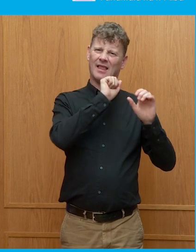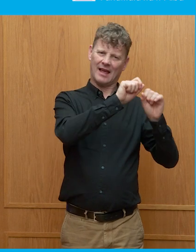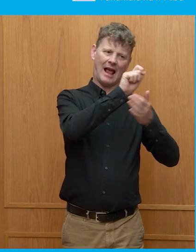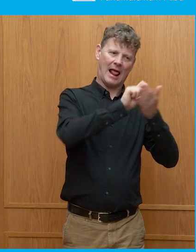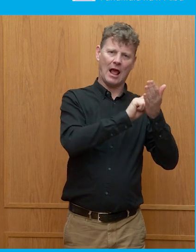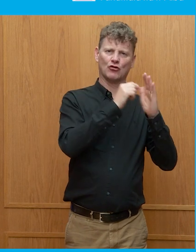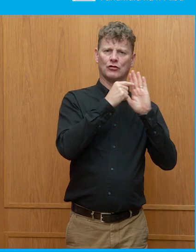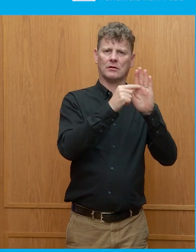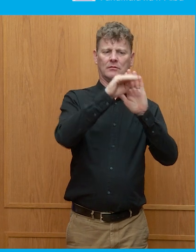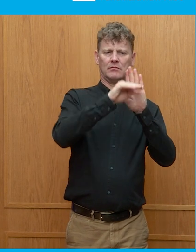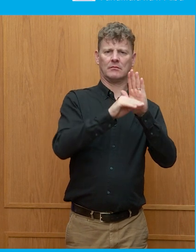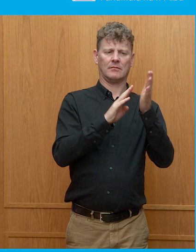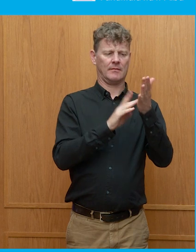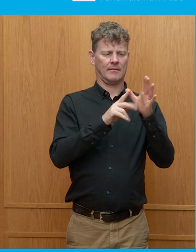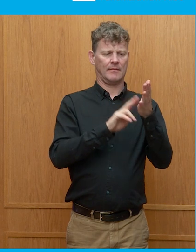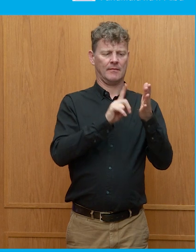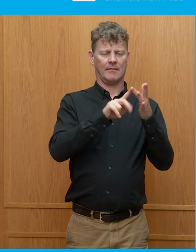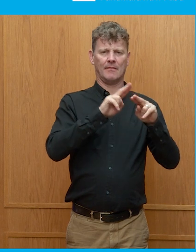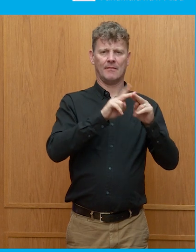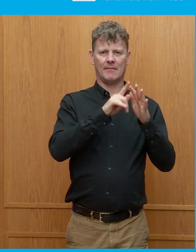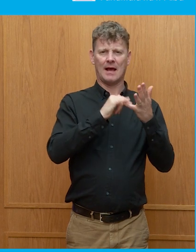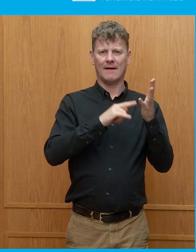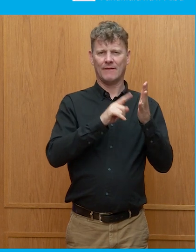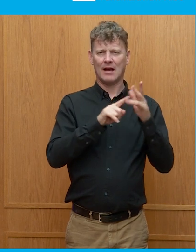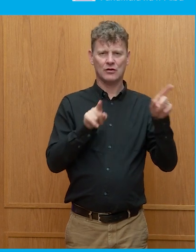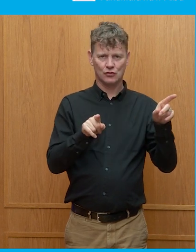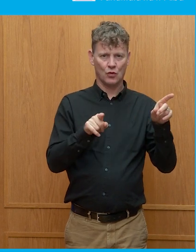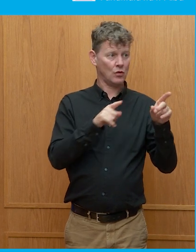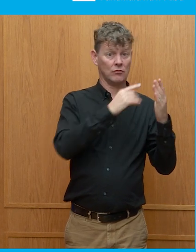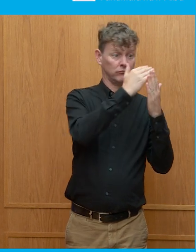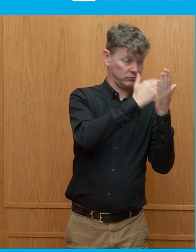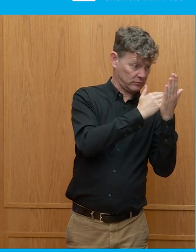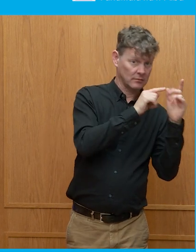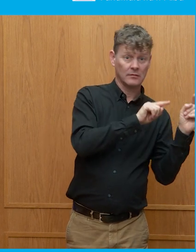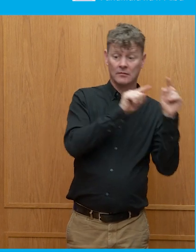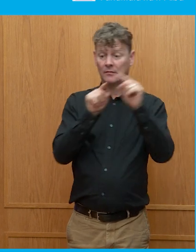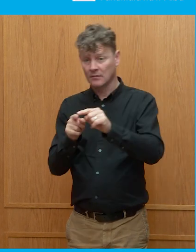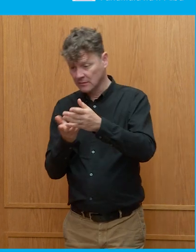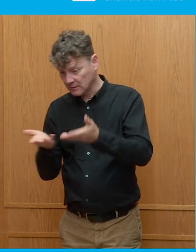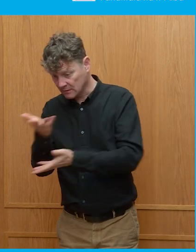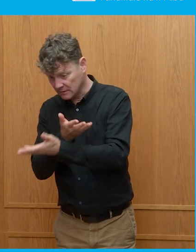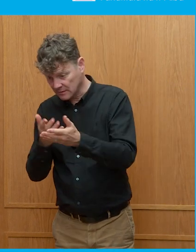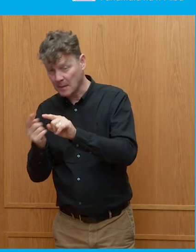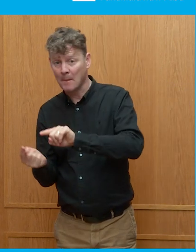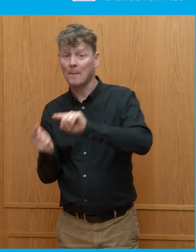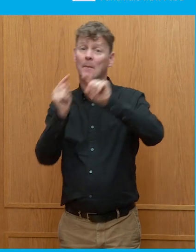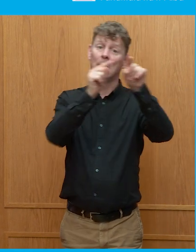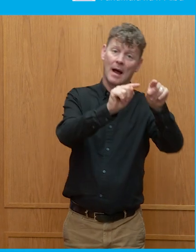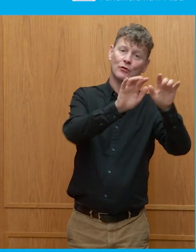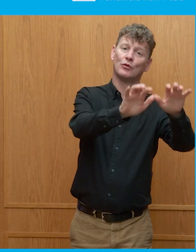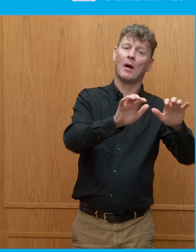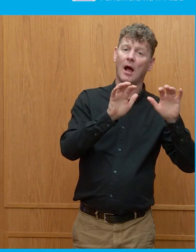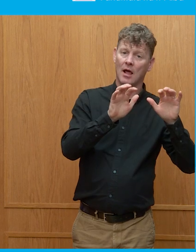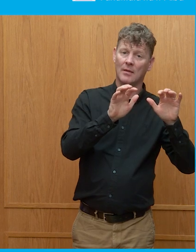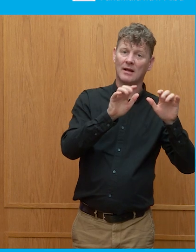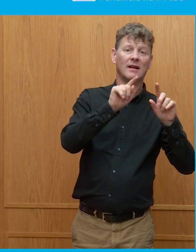They then go to the citizens' assembly. They come back to the parliament, who then look at it. And it then